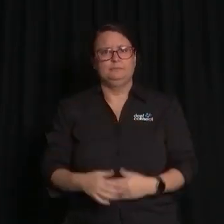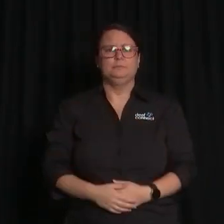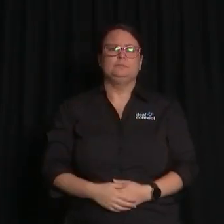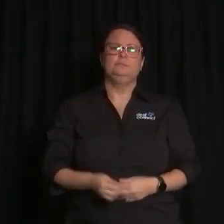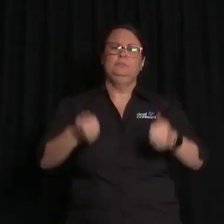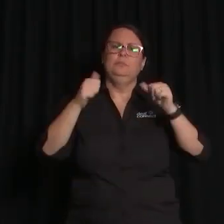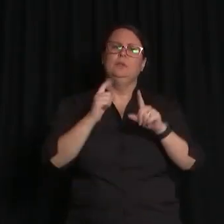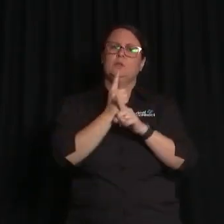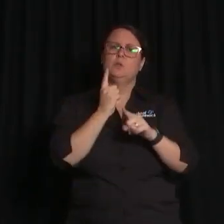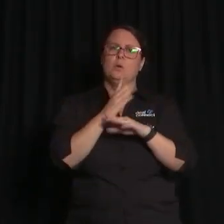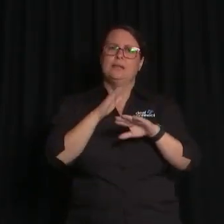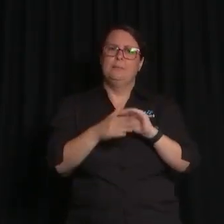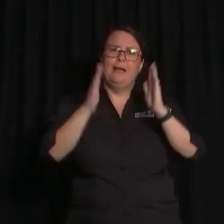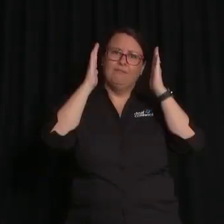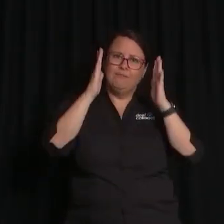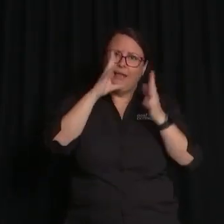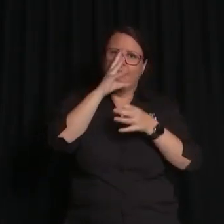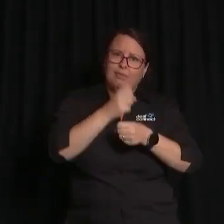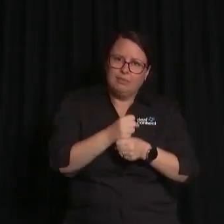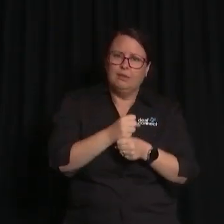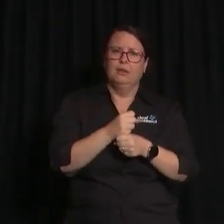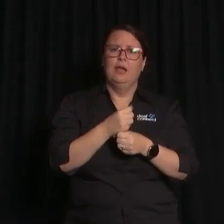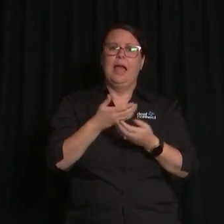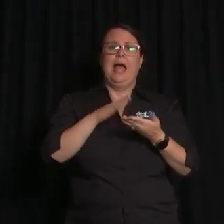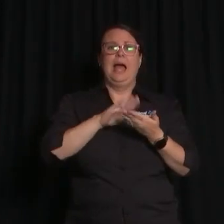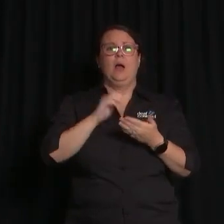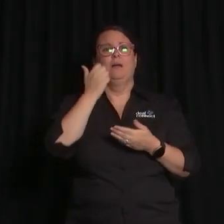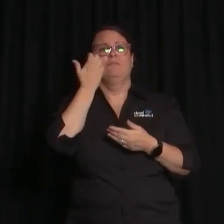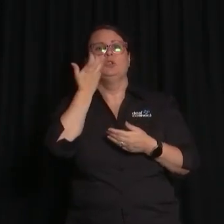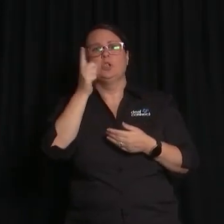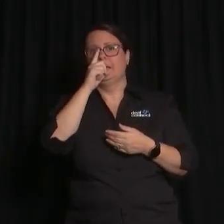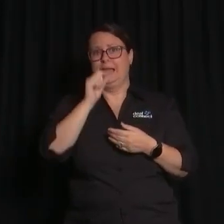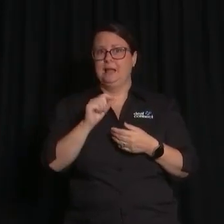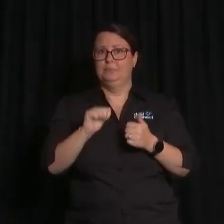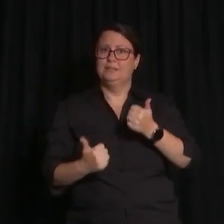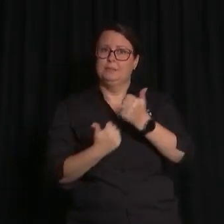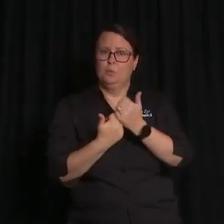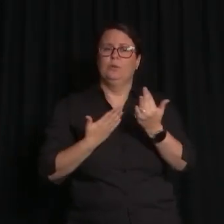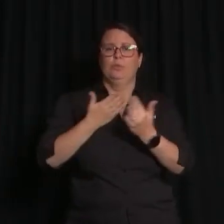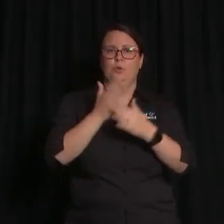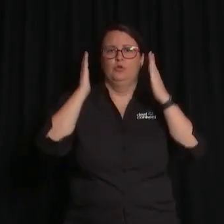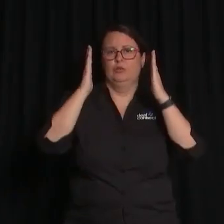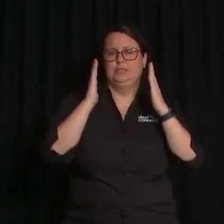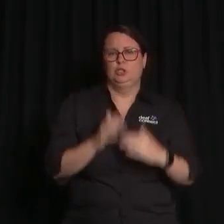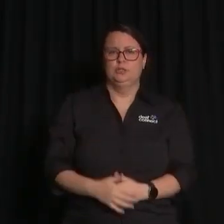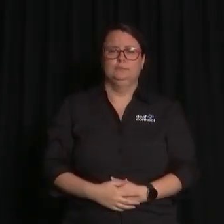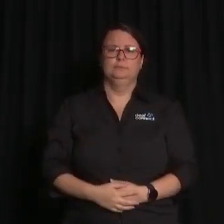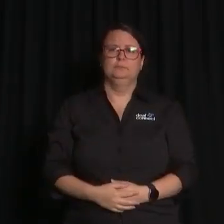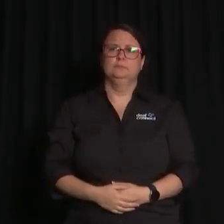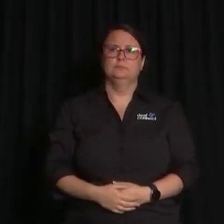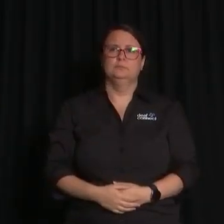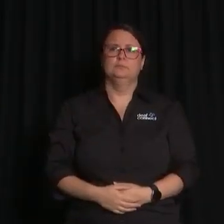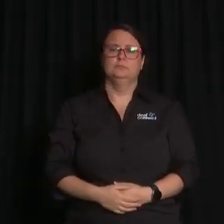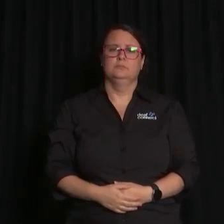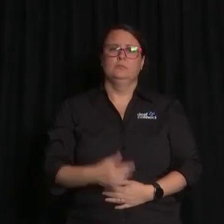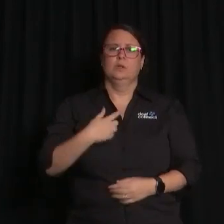an affirming future for gender diverse people can be created within religious communities. Our breakout